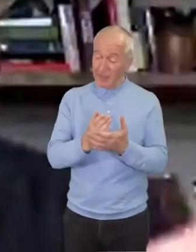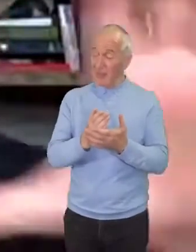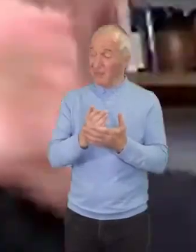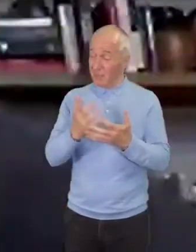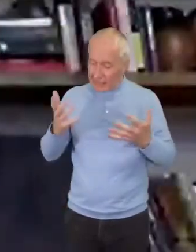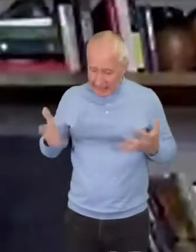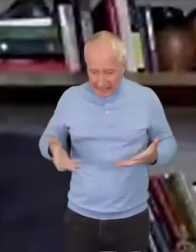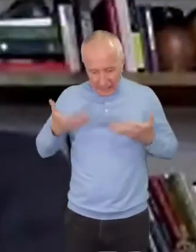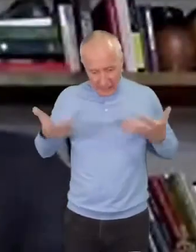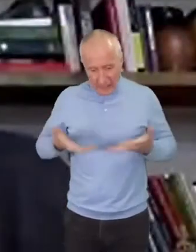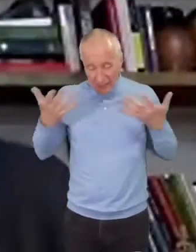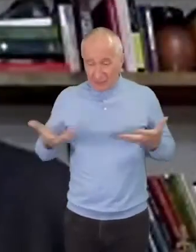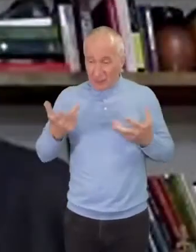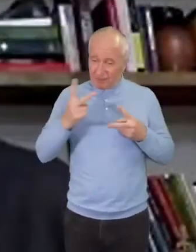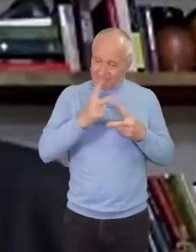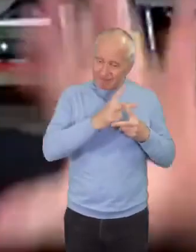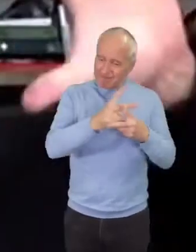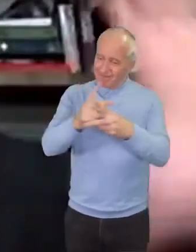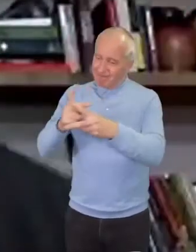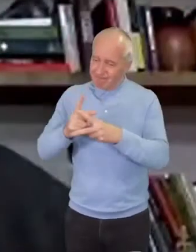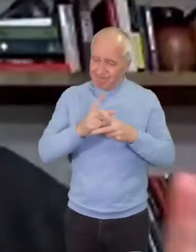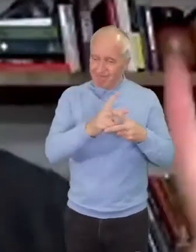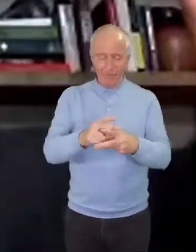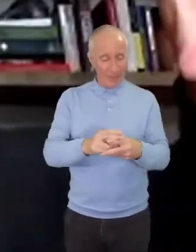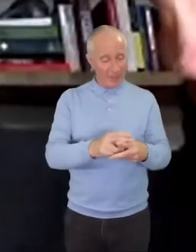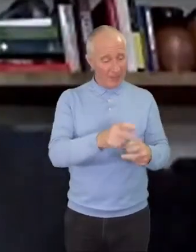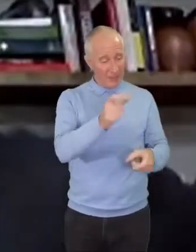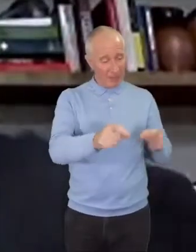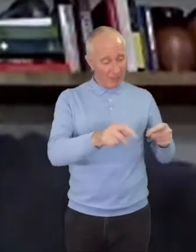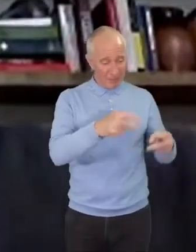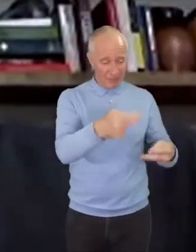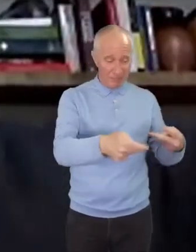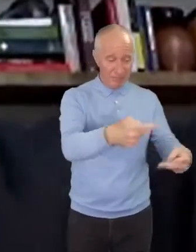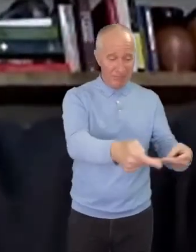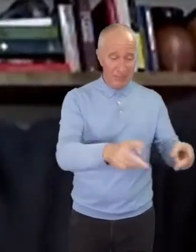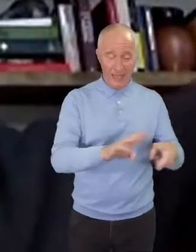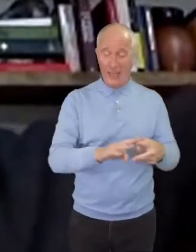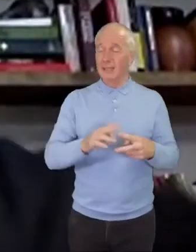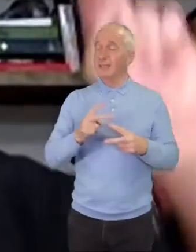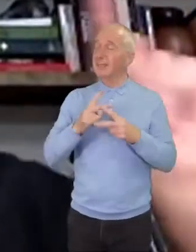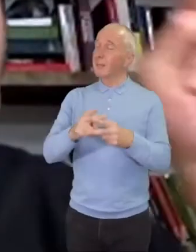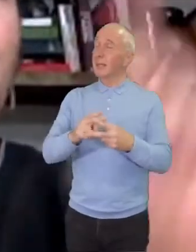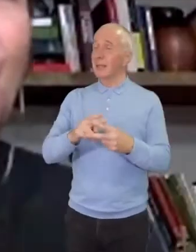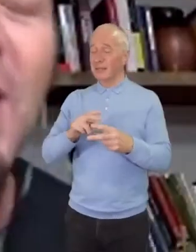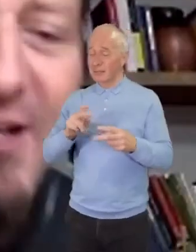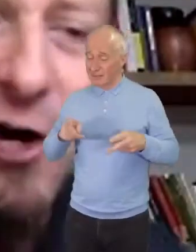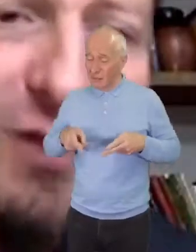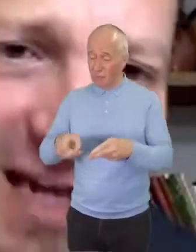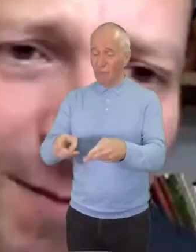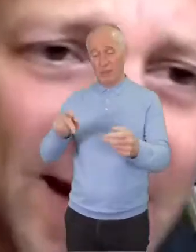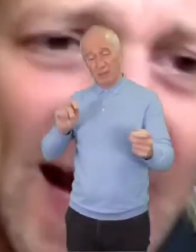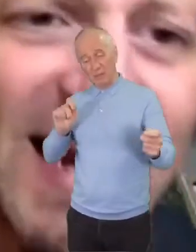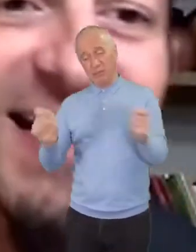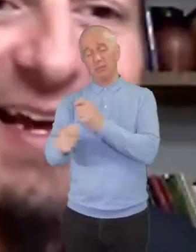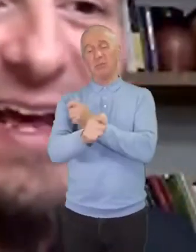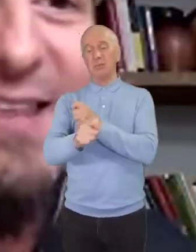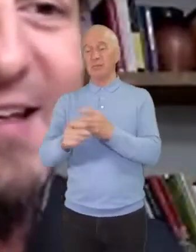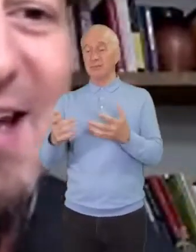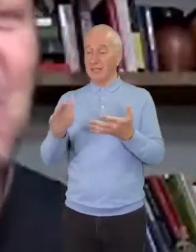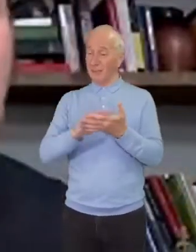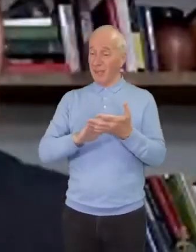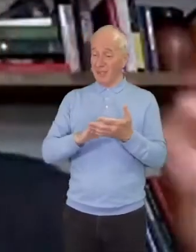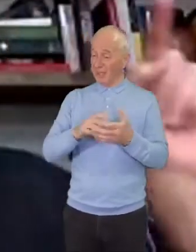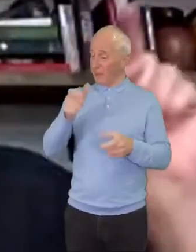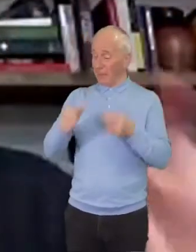to care about the folks in the ditch and to care about transforming the streets so that people don't keep landing